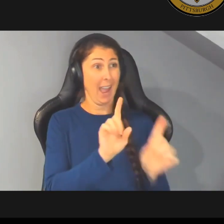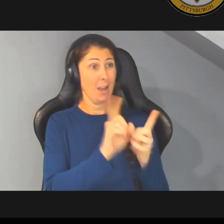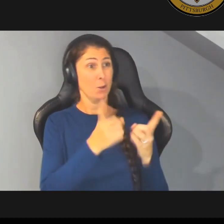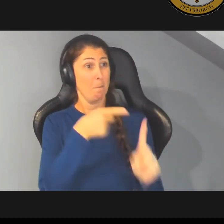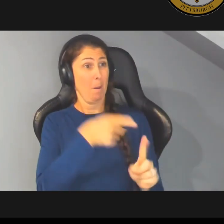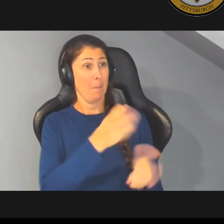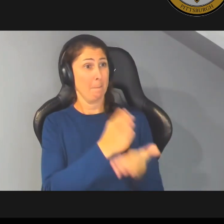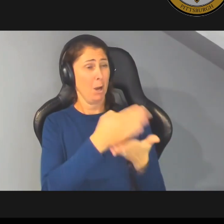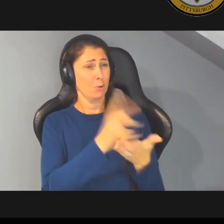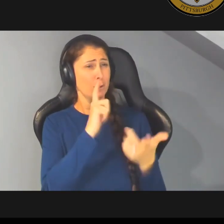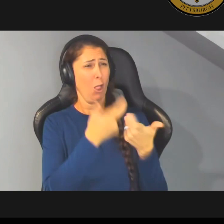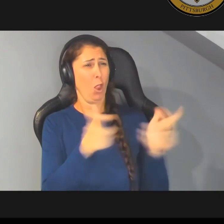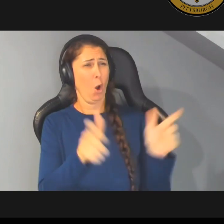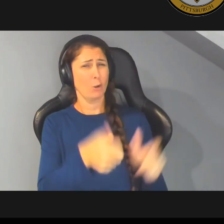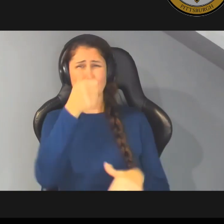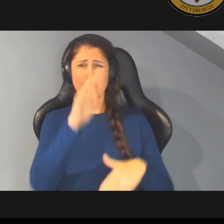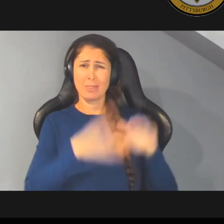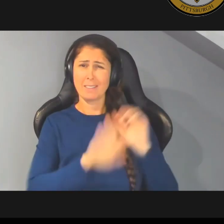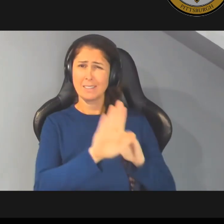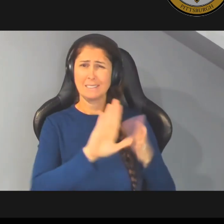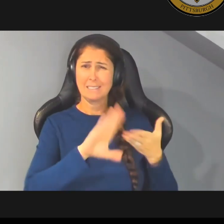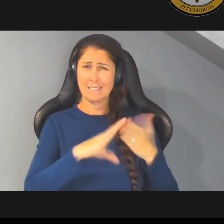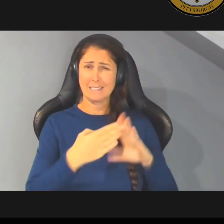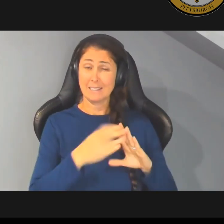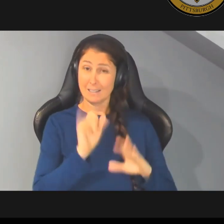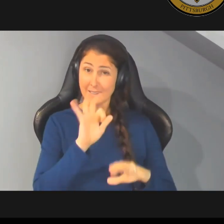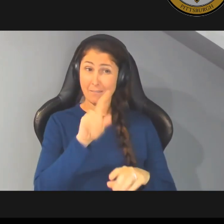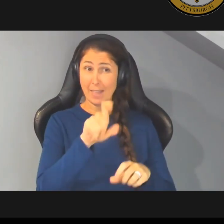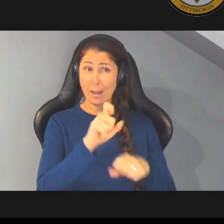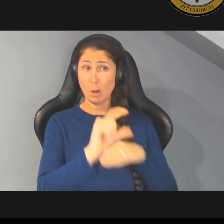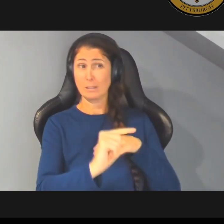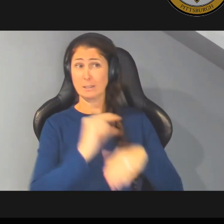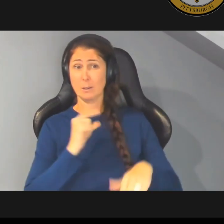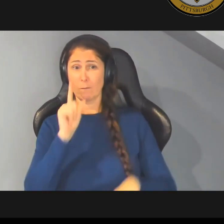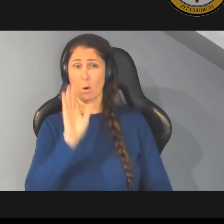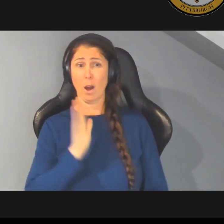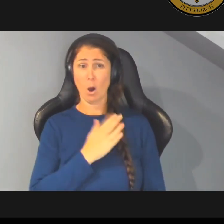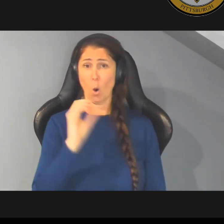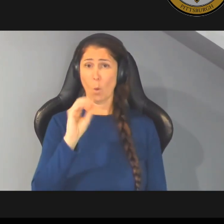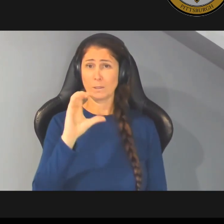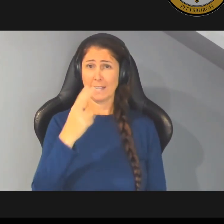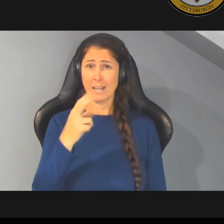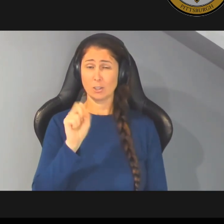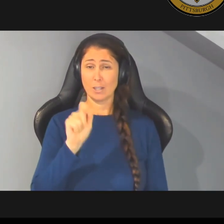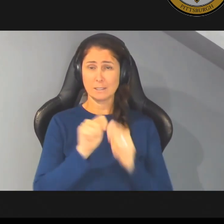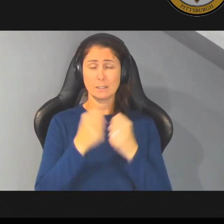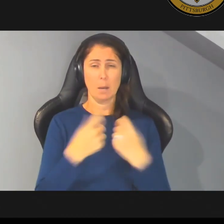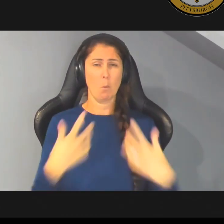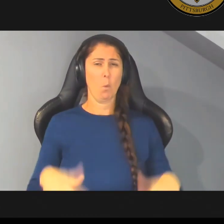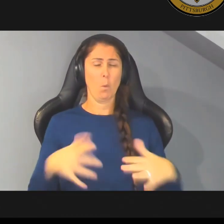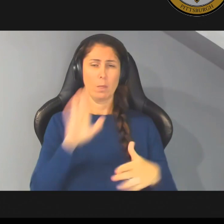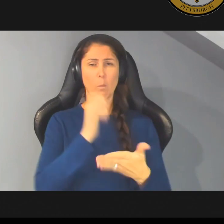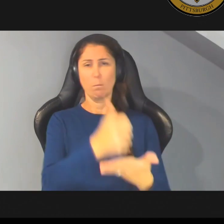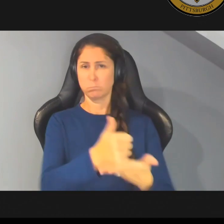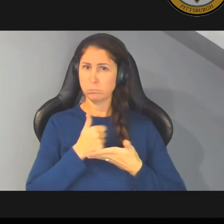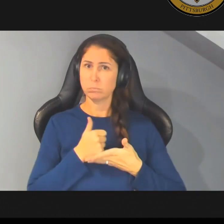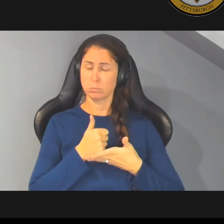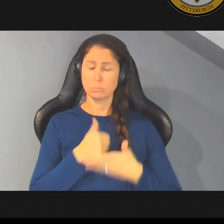is larger than the city's uh if they can chip in for our ochs team that would go a long way i think um